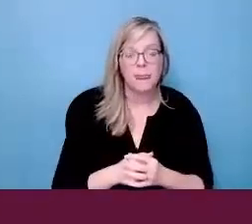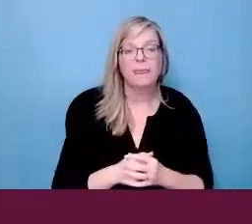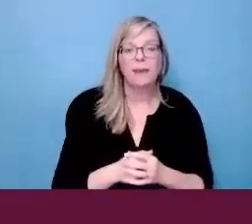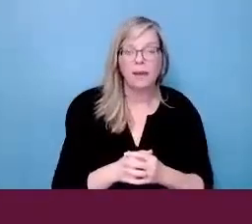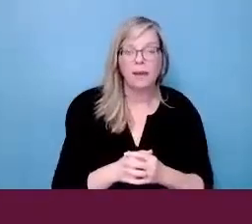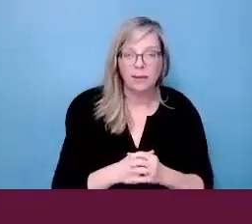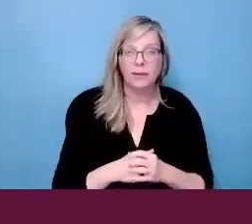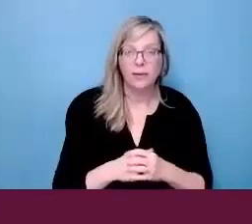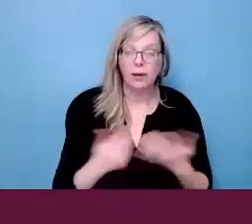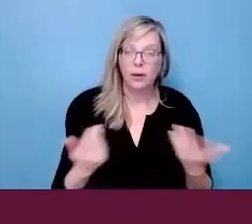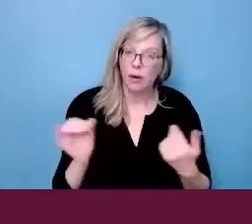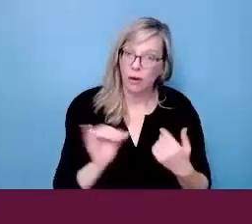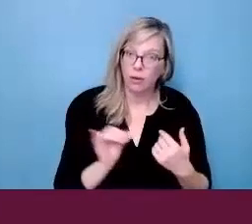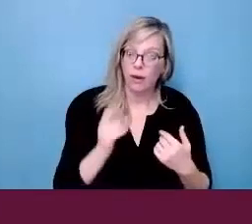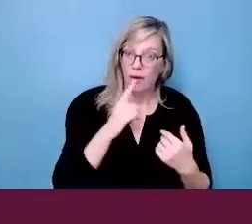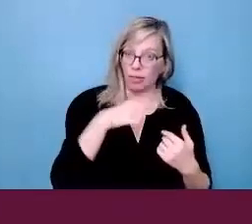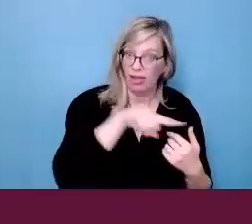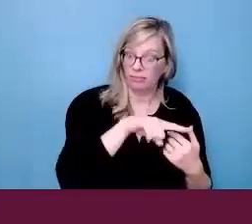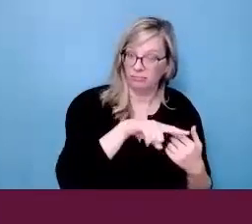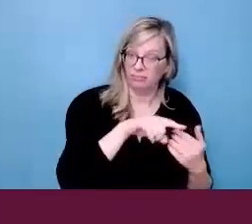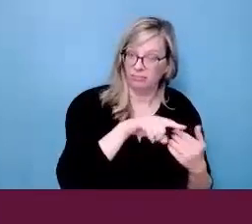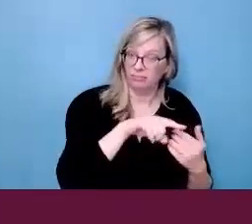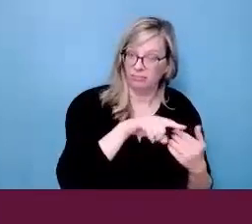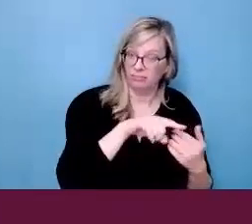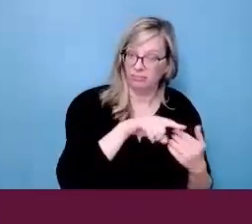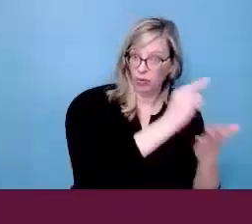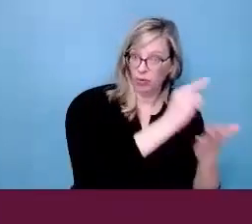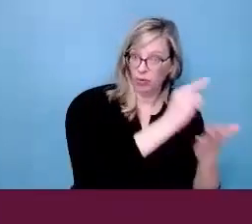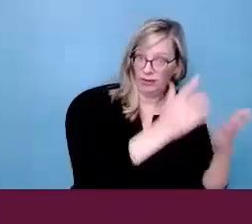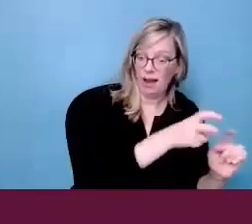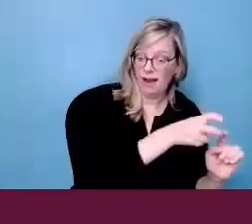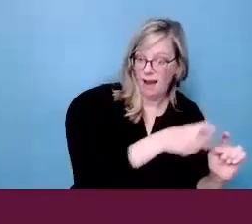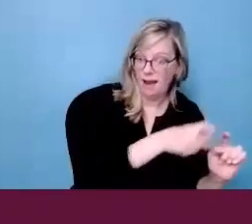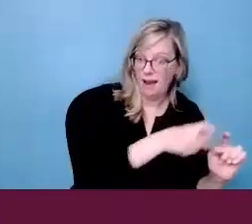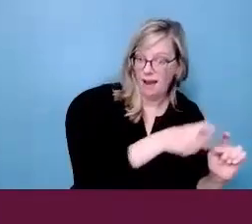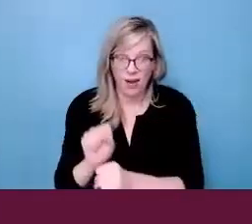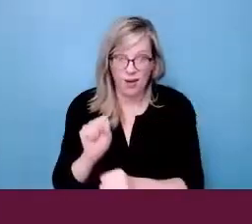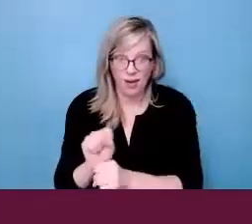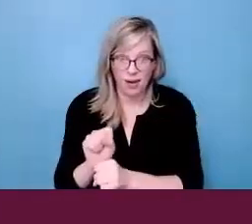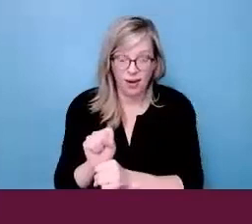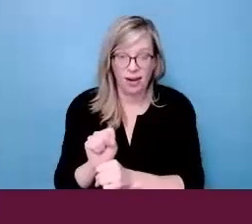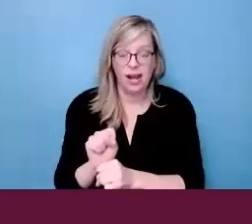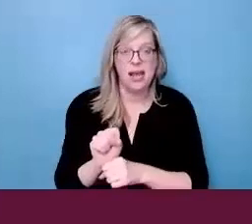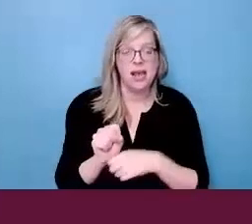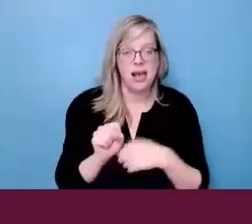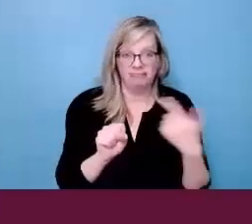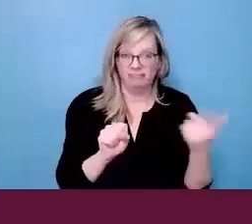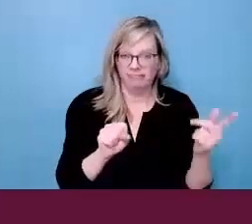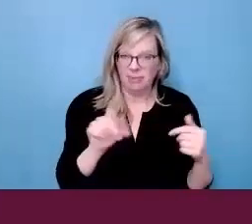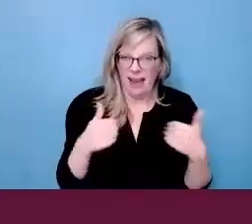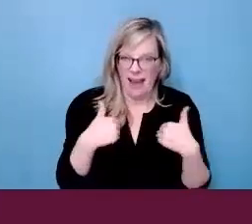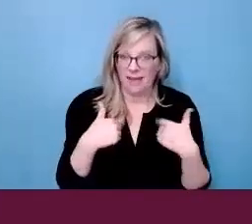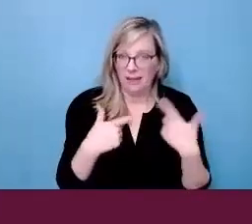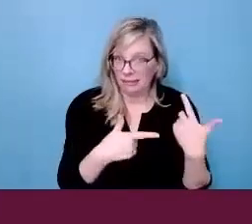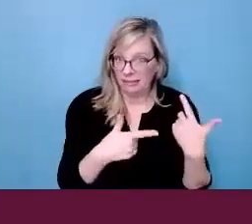Issues of disclosure was a big one in the literature. So many people, graduates who move into the workspace